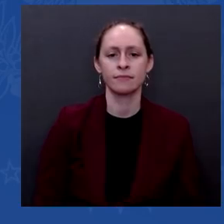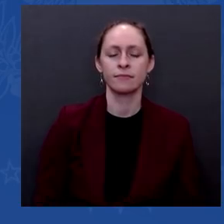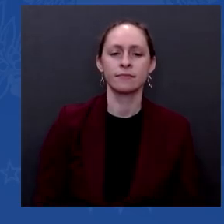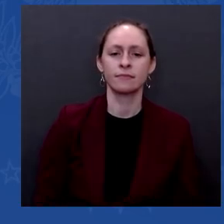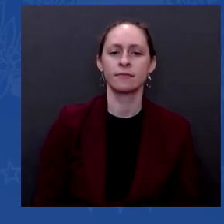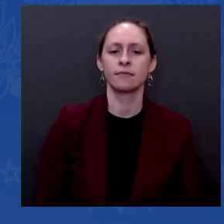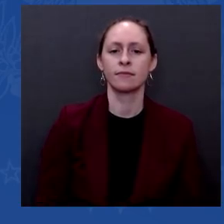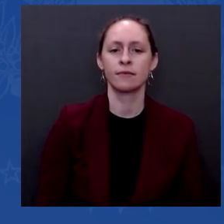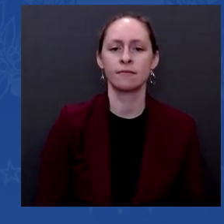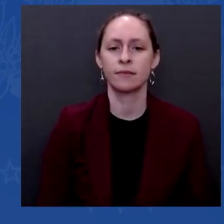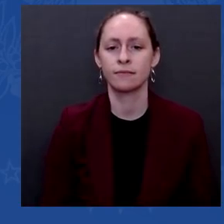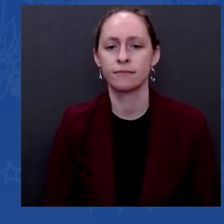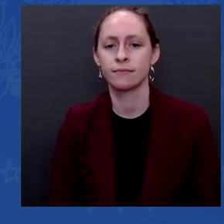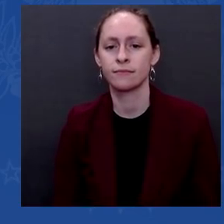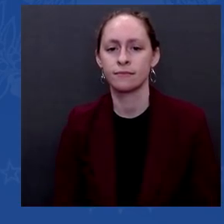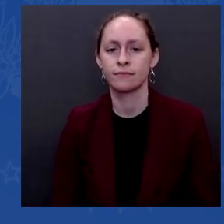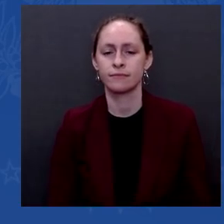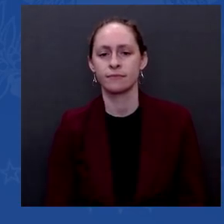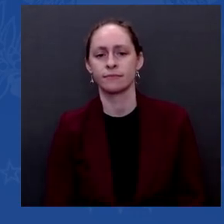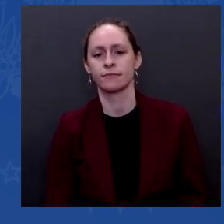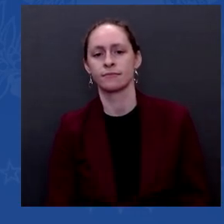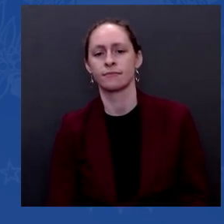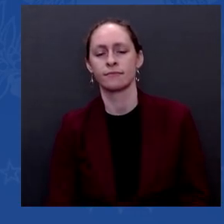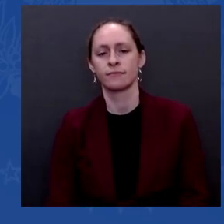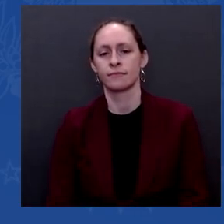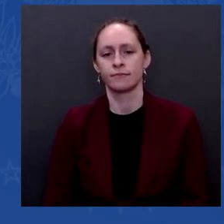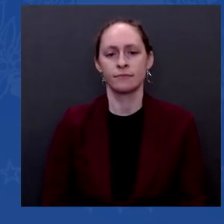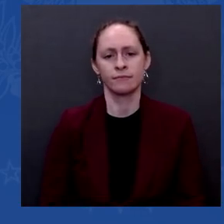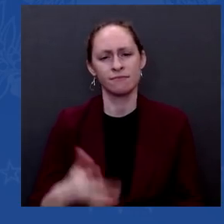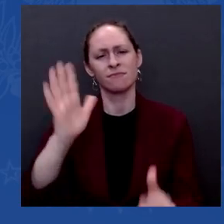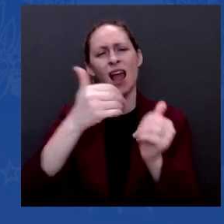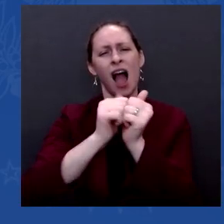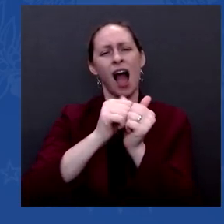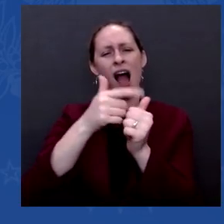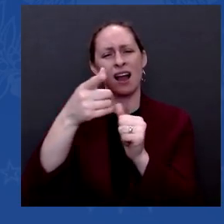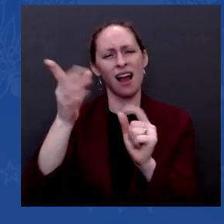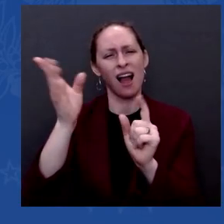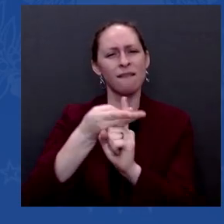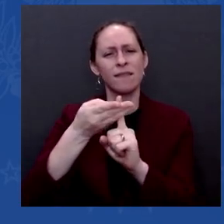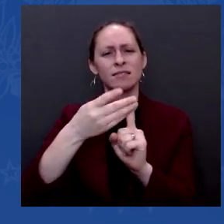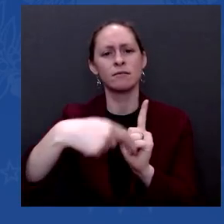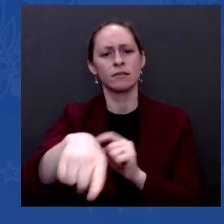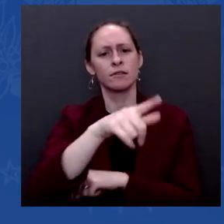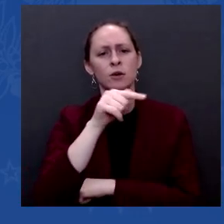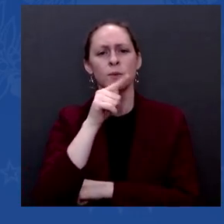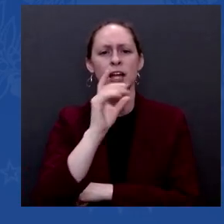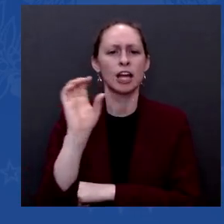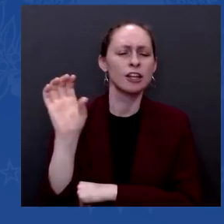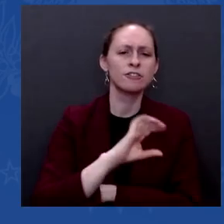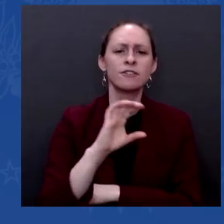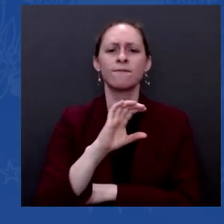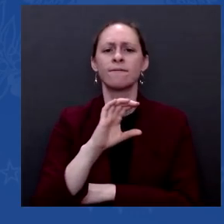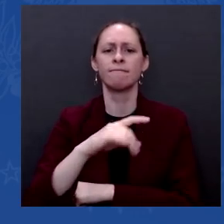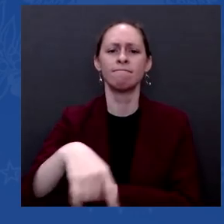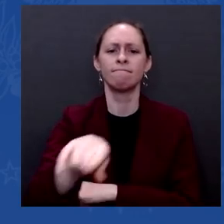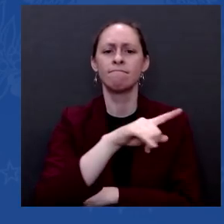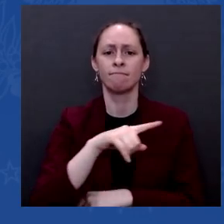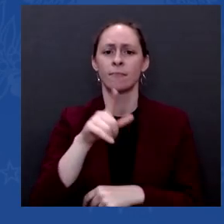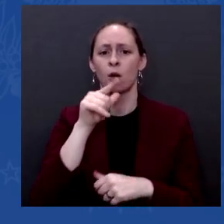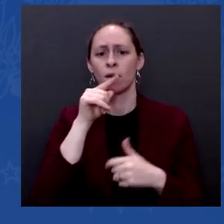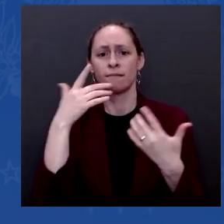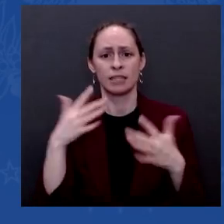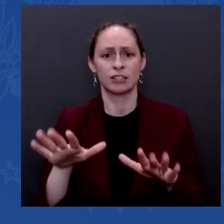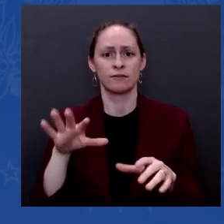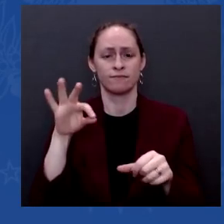independents who cast a ballot for you in 2020, but polls indicate aren't happy with the way you're doing your job now? The I don't believe the